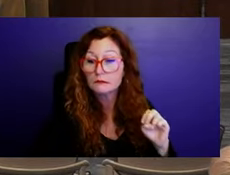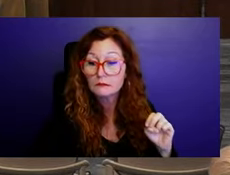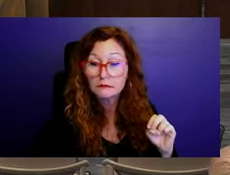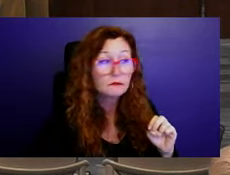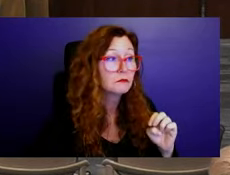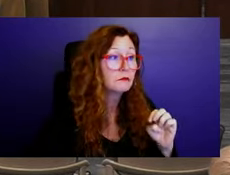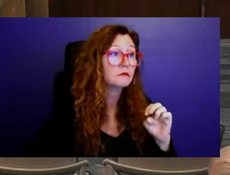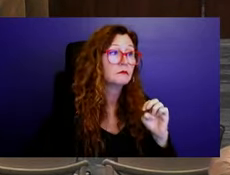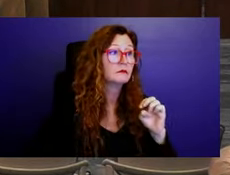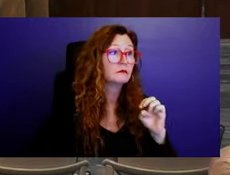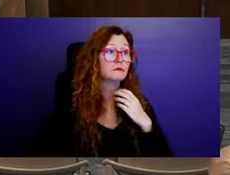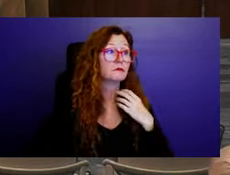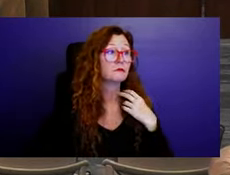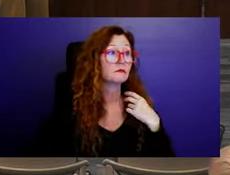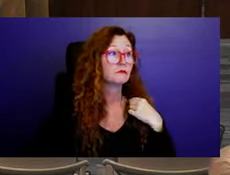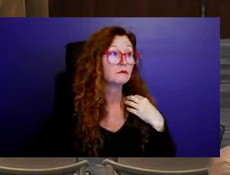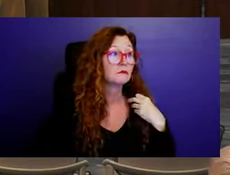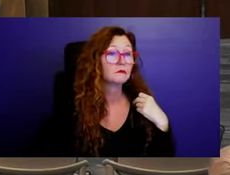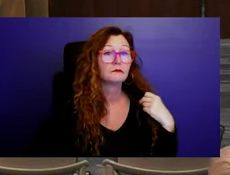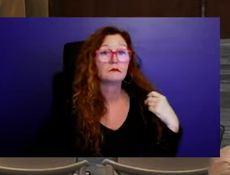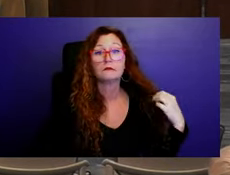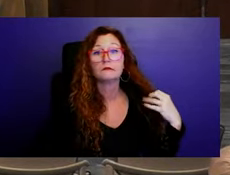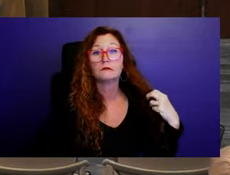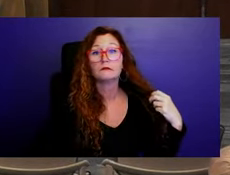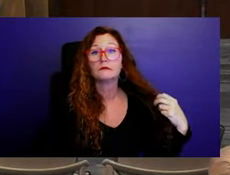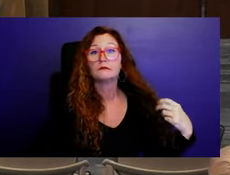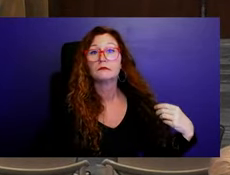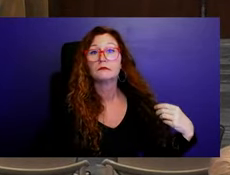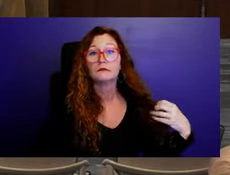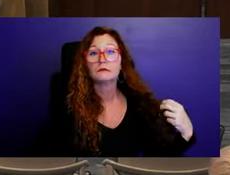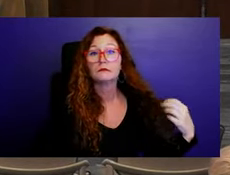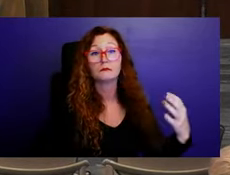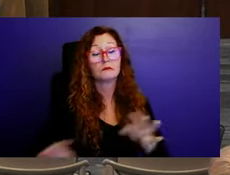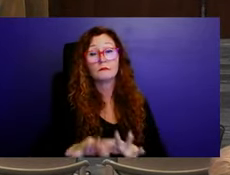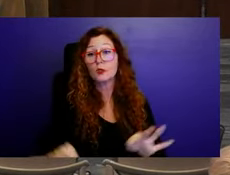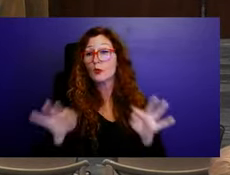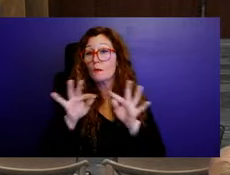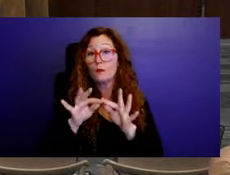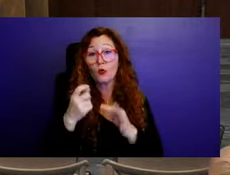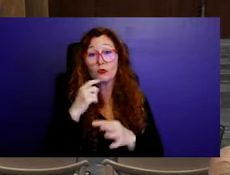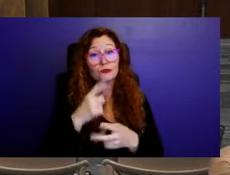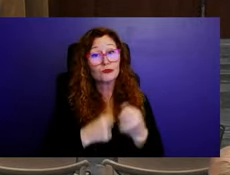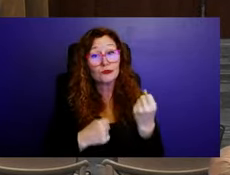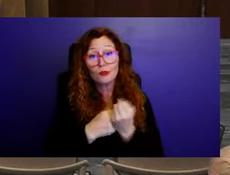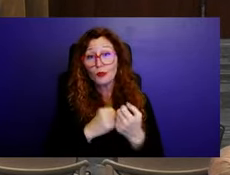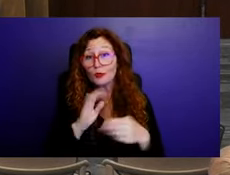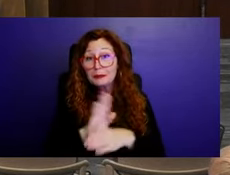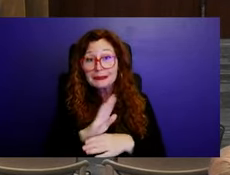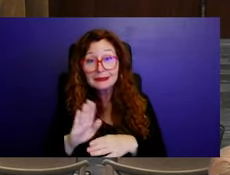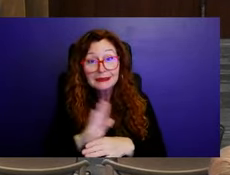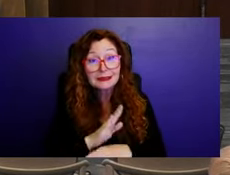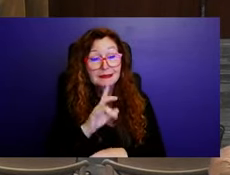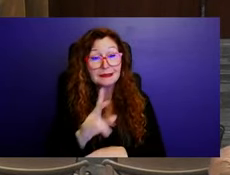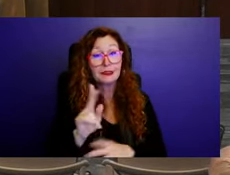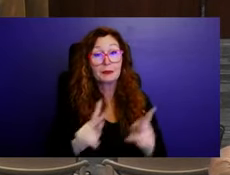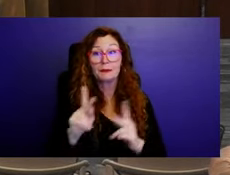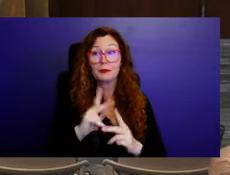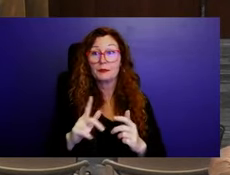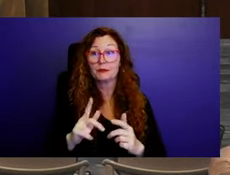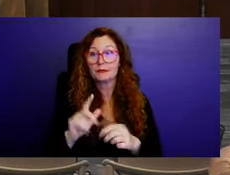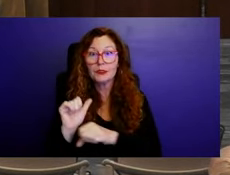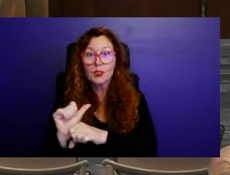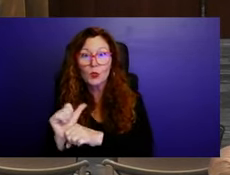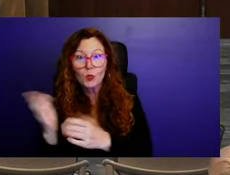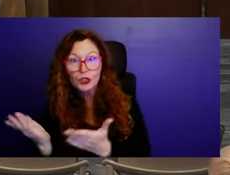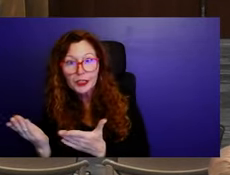friendly and make sure that we're partnering, you know, with the private sector to make sure we can provide workforce housing, um, for everybody. And so I,